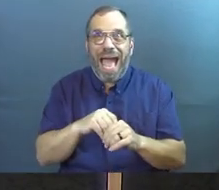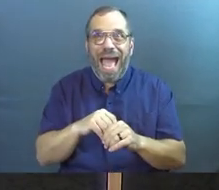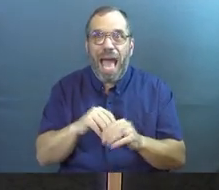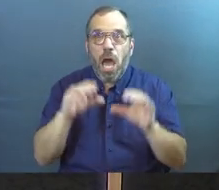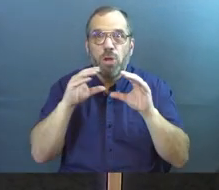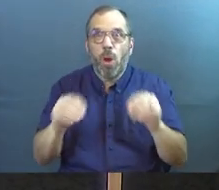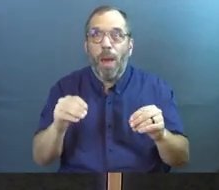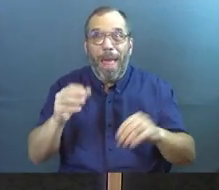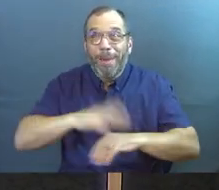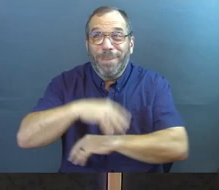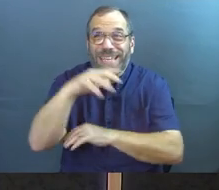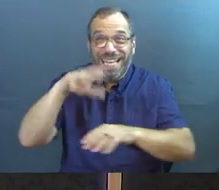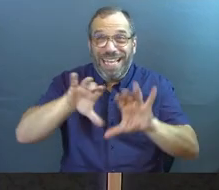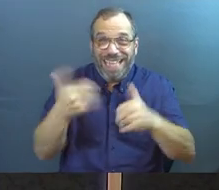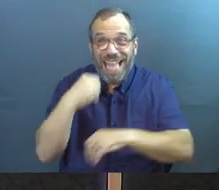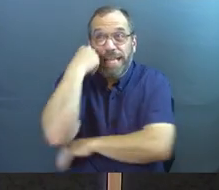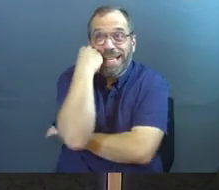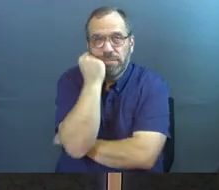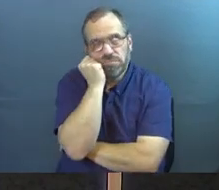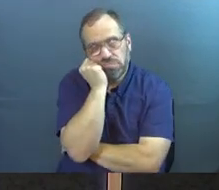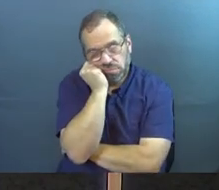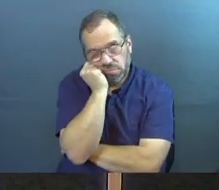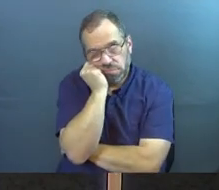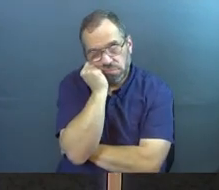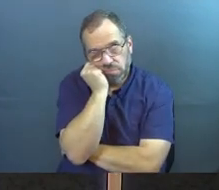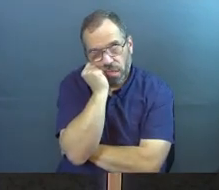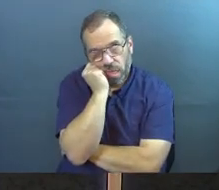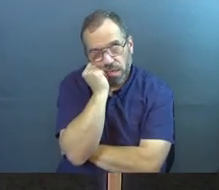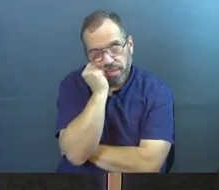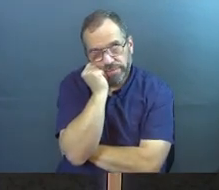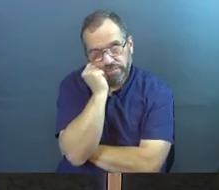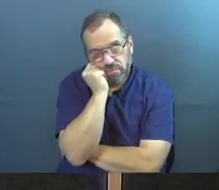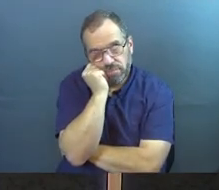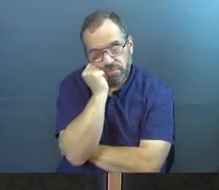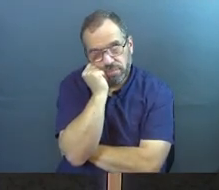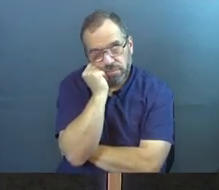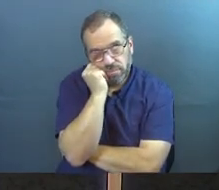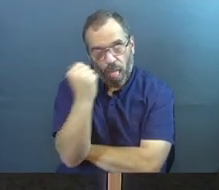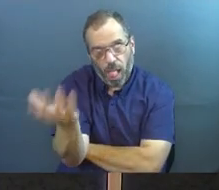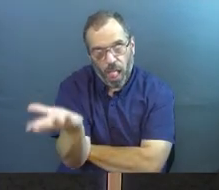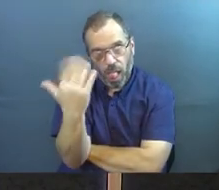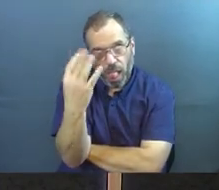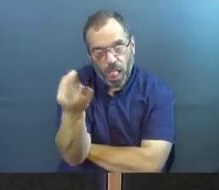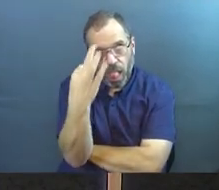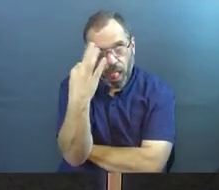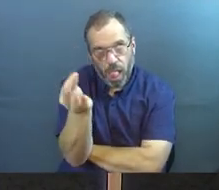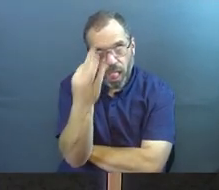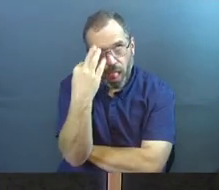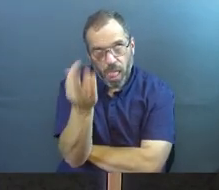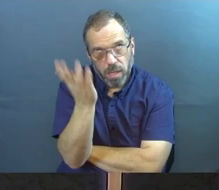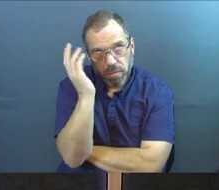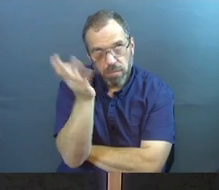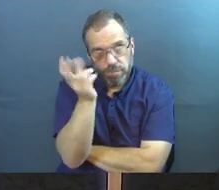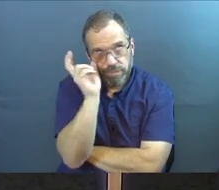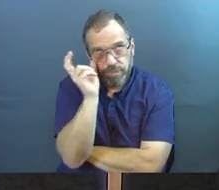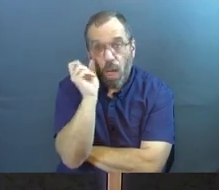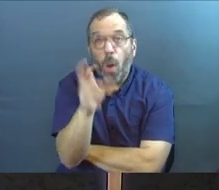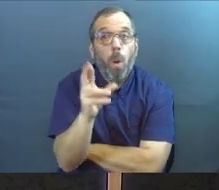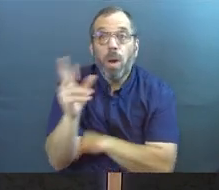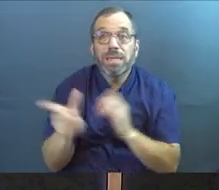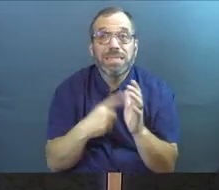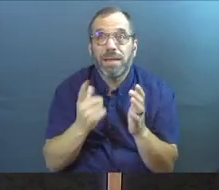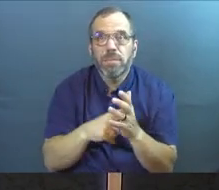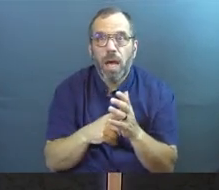-dirt student in somebody's class, right? The teacher's talking, and you're just not, you're not registering anything. Or